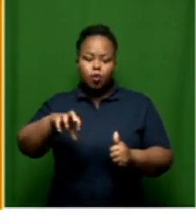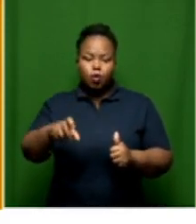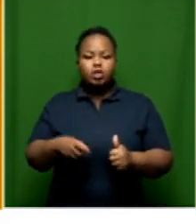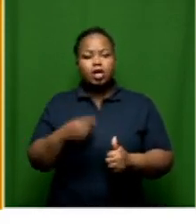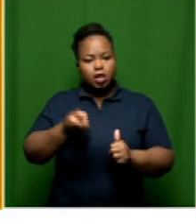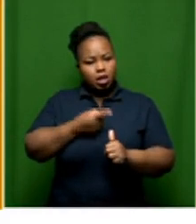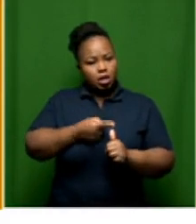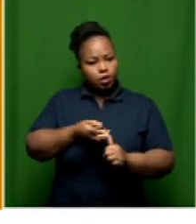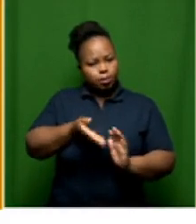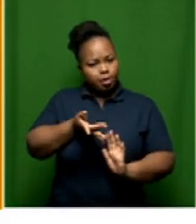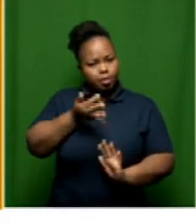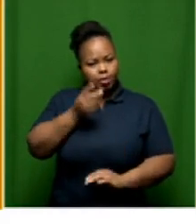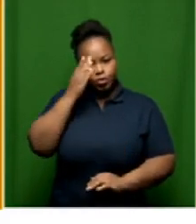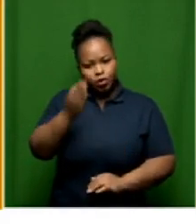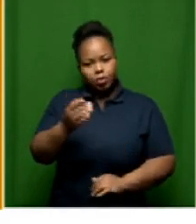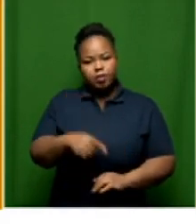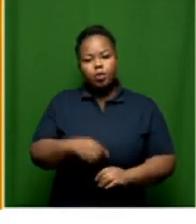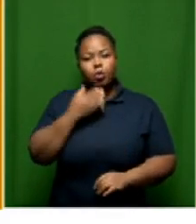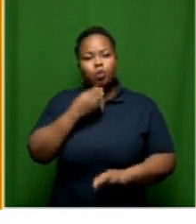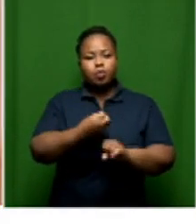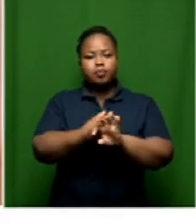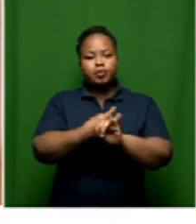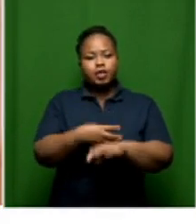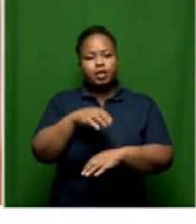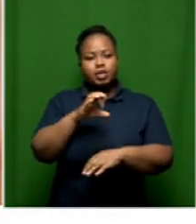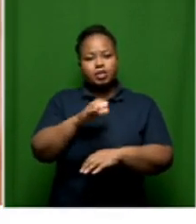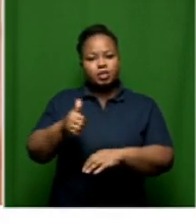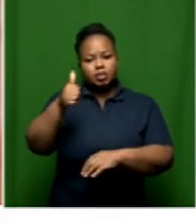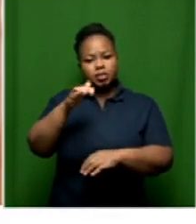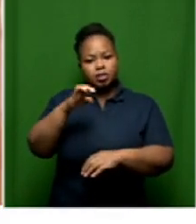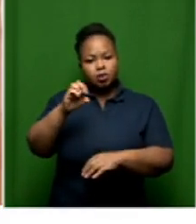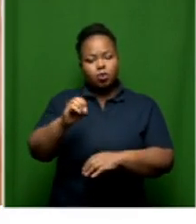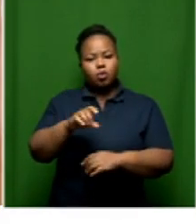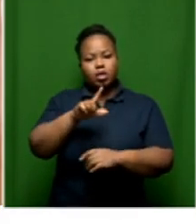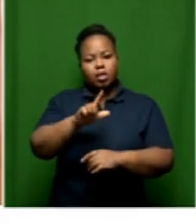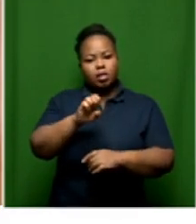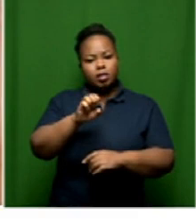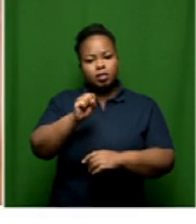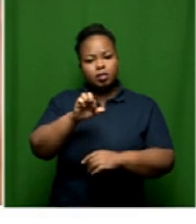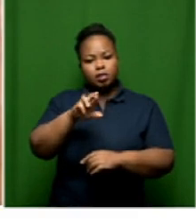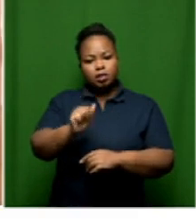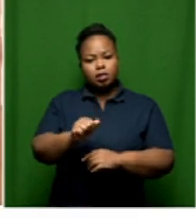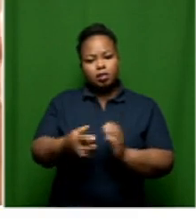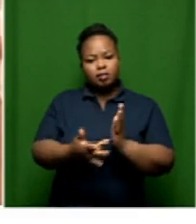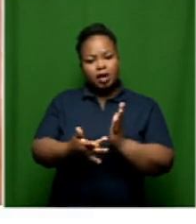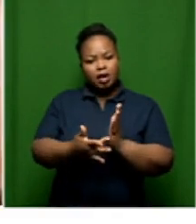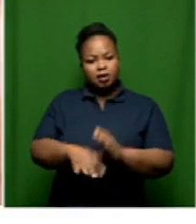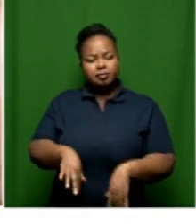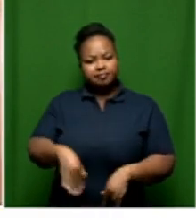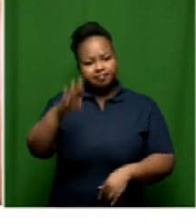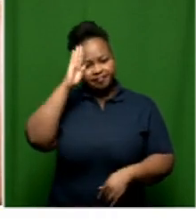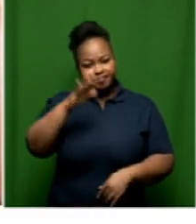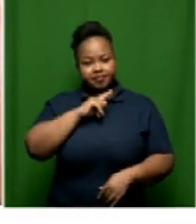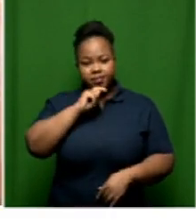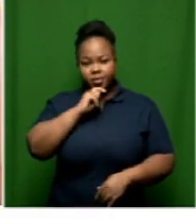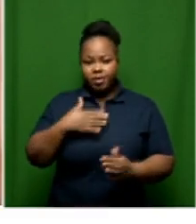we joined via Skype by Edwin Sbir, the CEO of Lesira Tech. And Mr. Sbir, a very good morning to you. Thanks